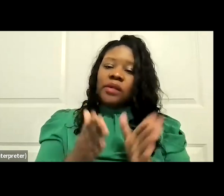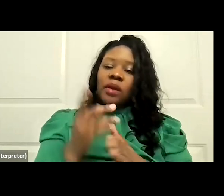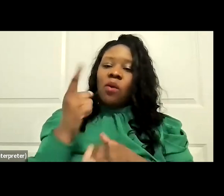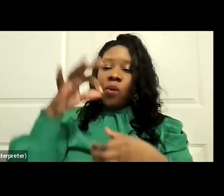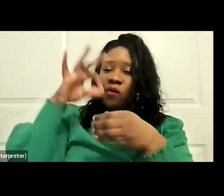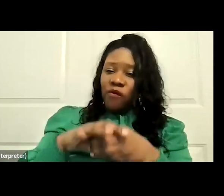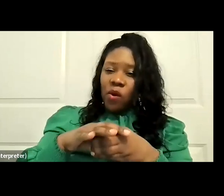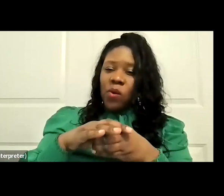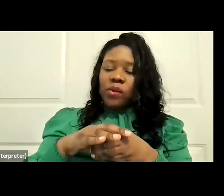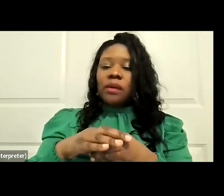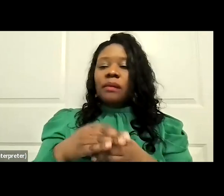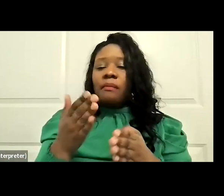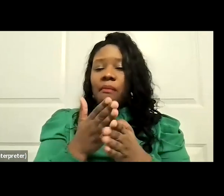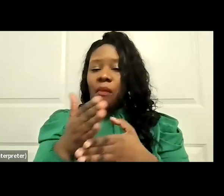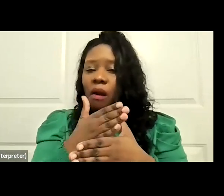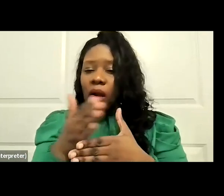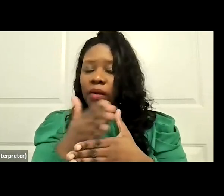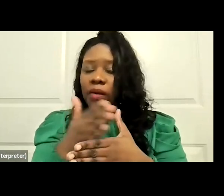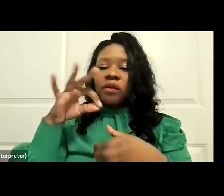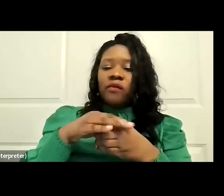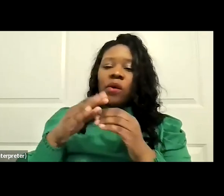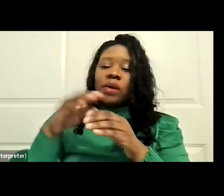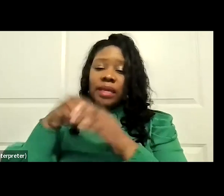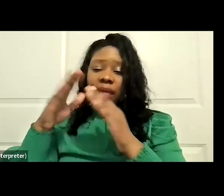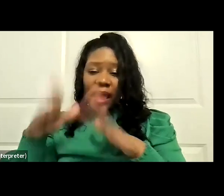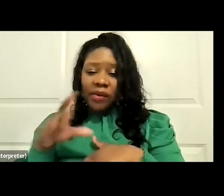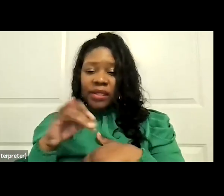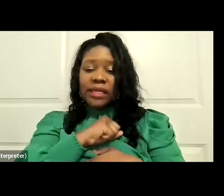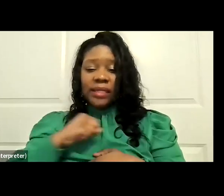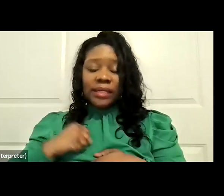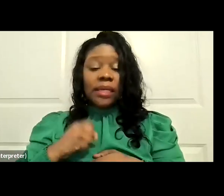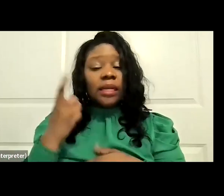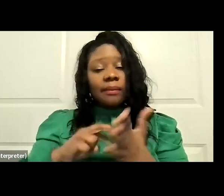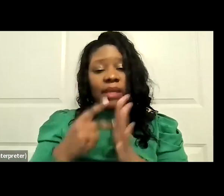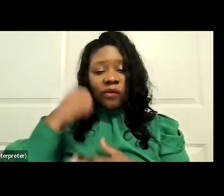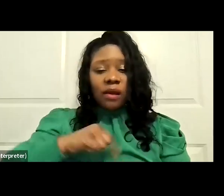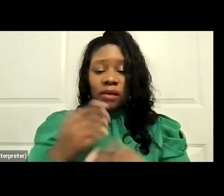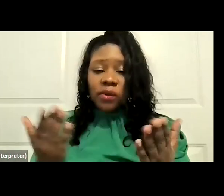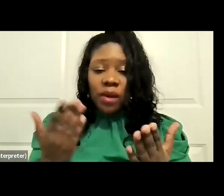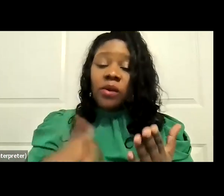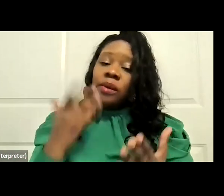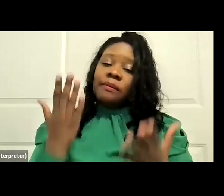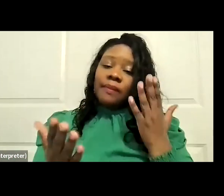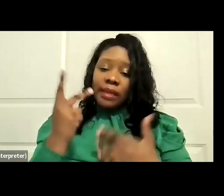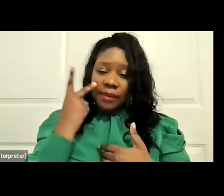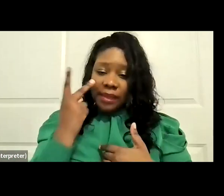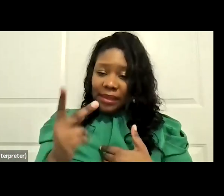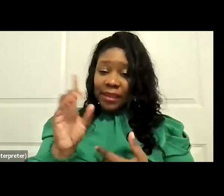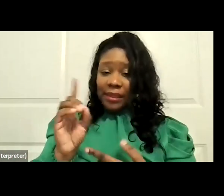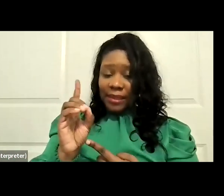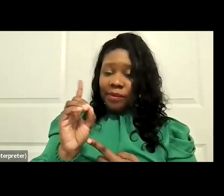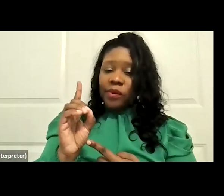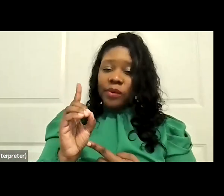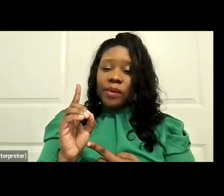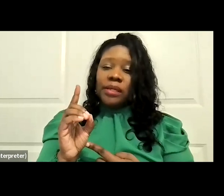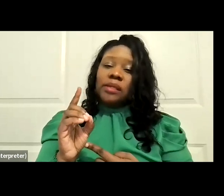and the Senate. And one of the things that means for us is that we will probably see Democrats riding